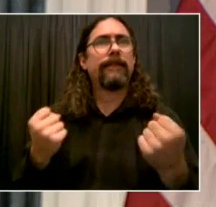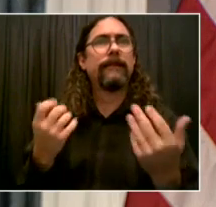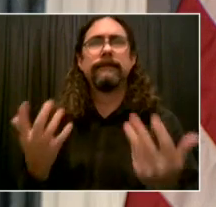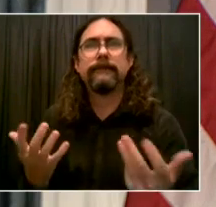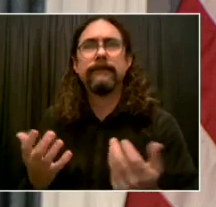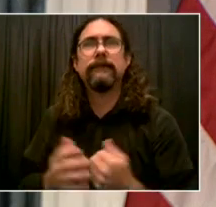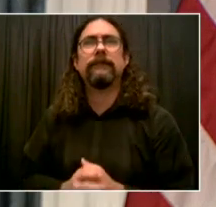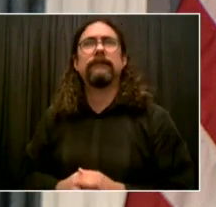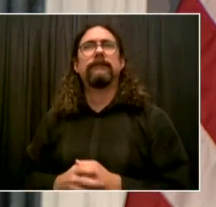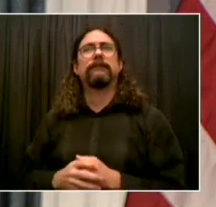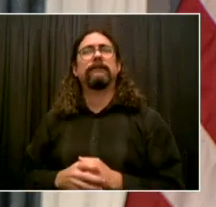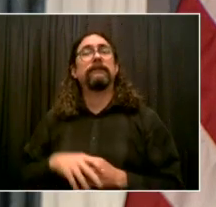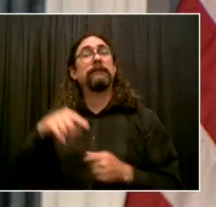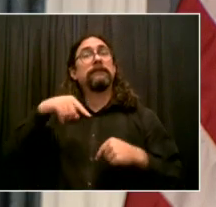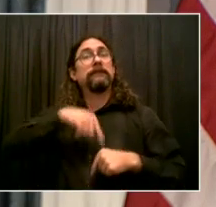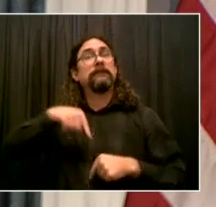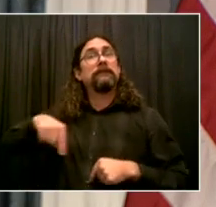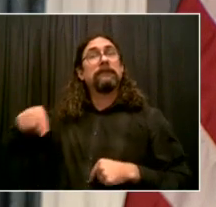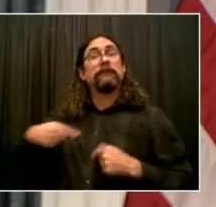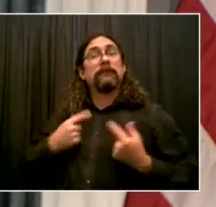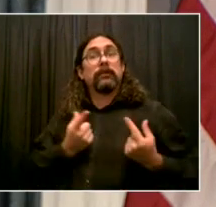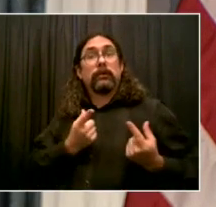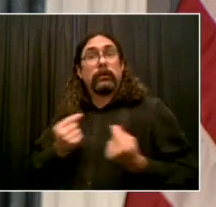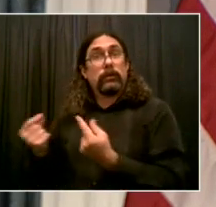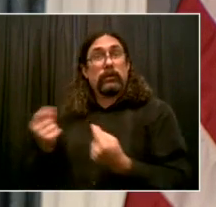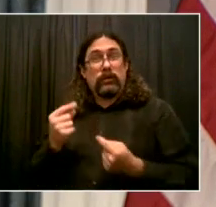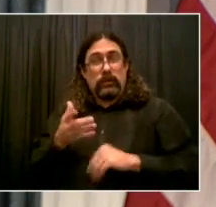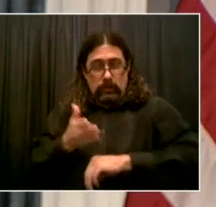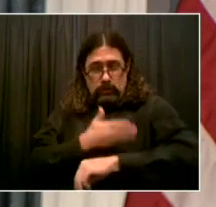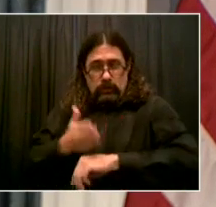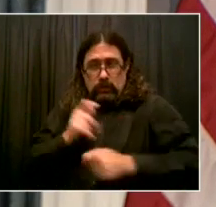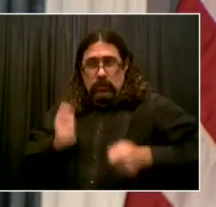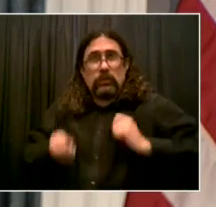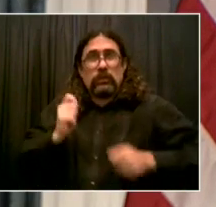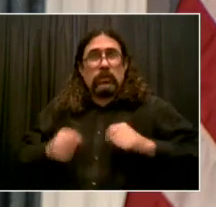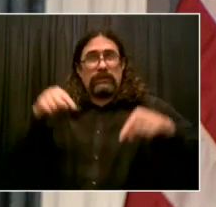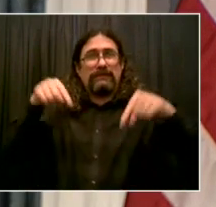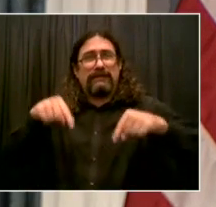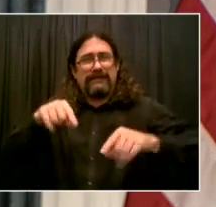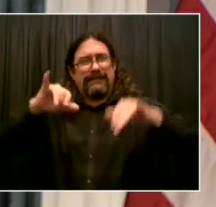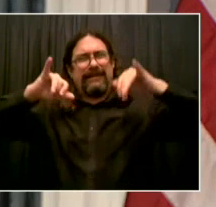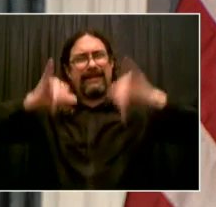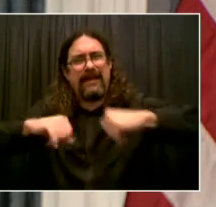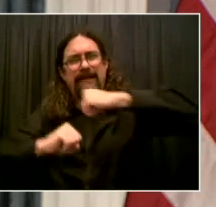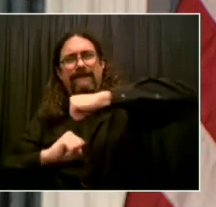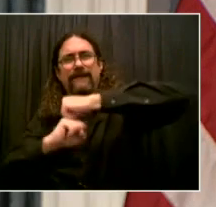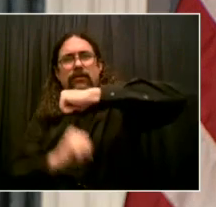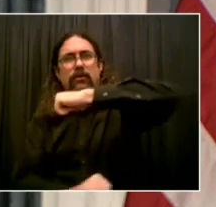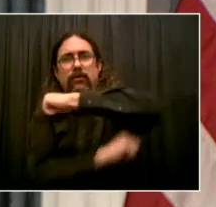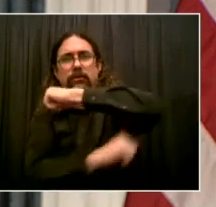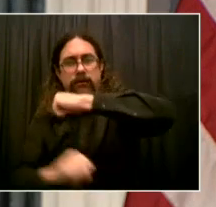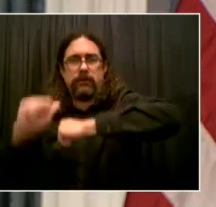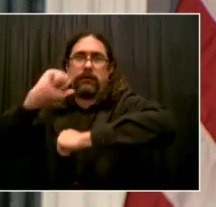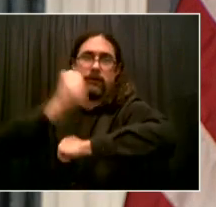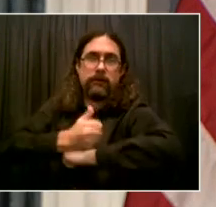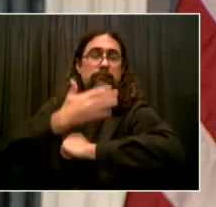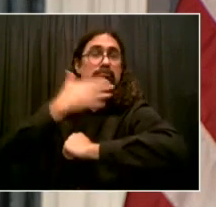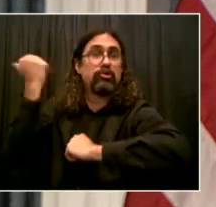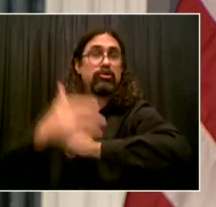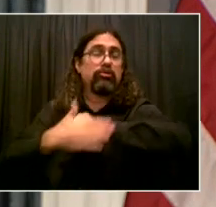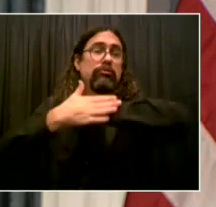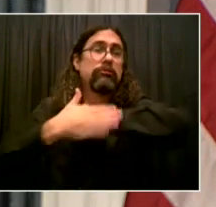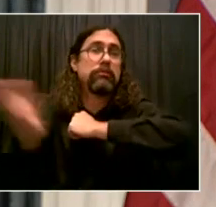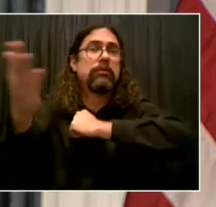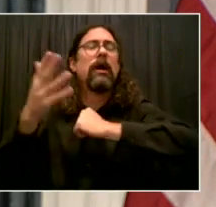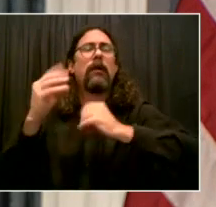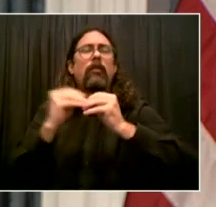future emergencies as well. As COVID continues to shed light on health inequity, particularly inequity linked to